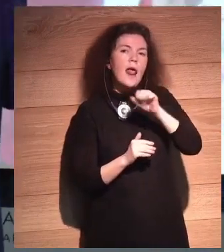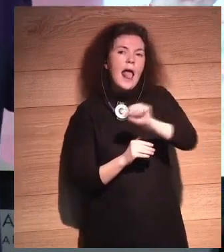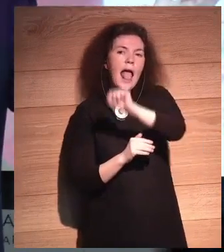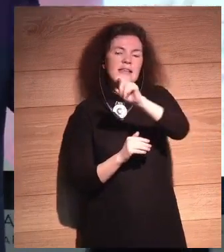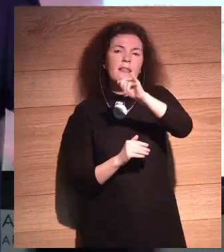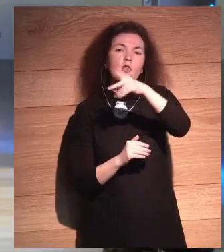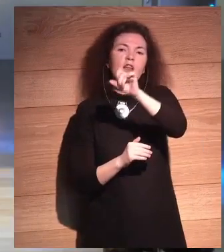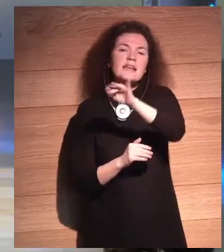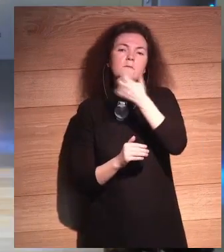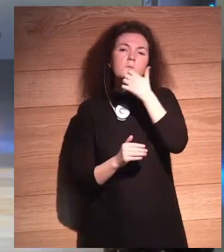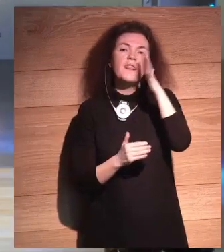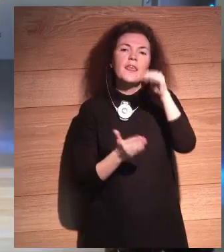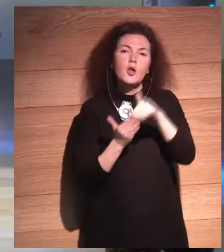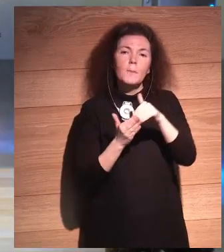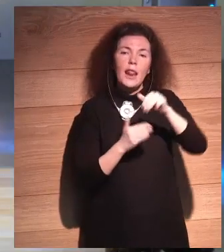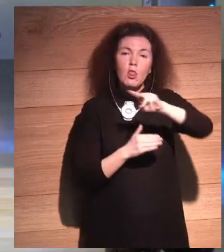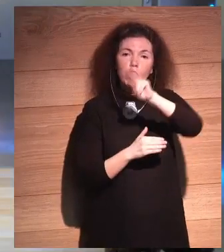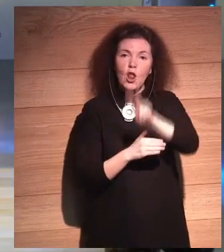every Indonesian is using Facebook.